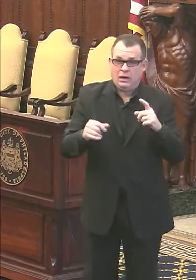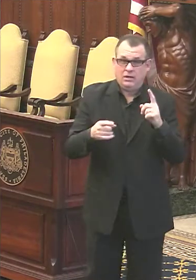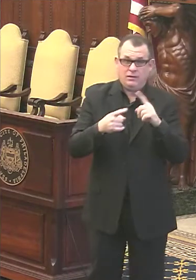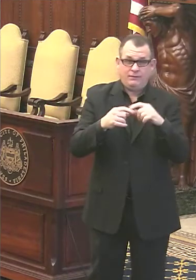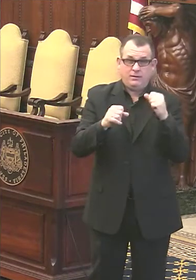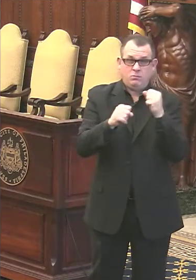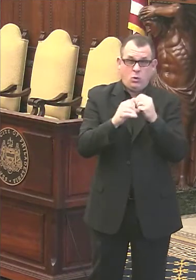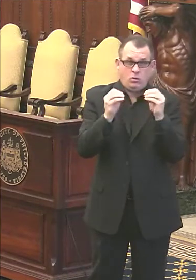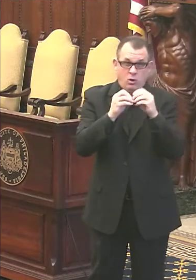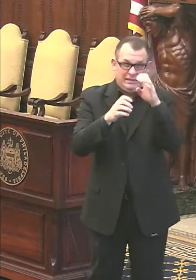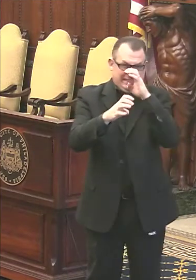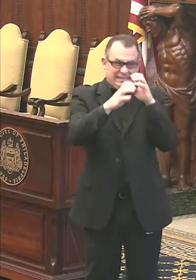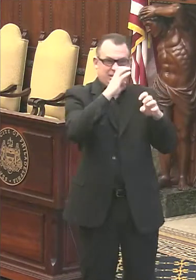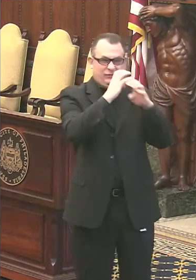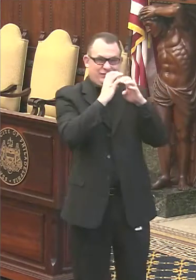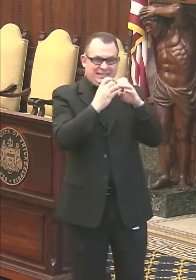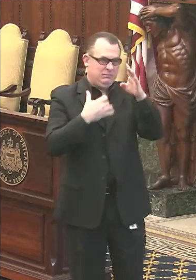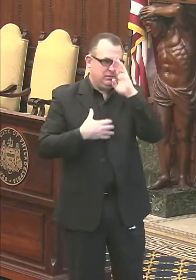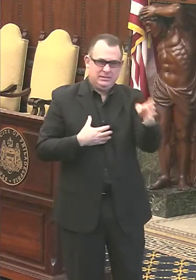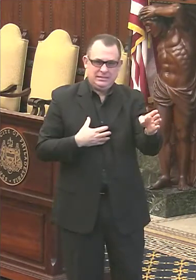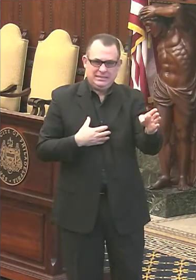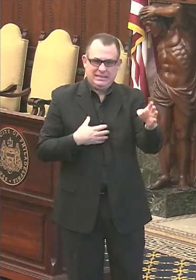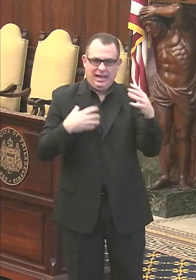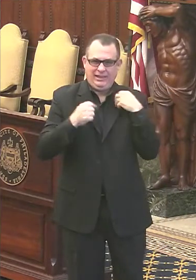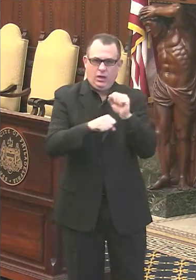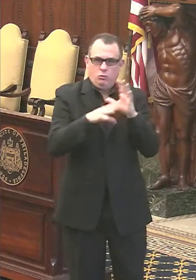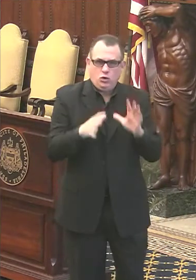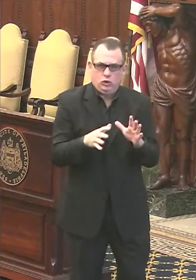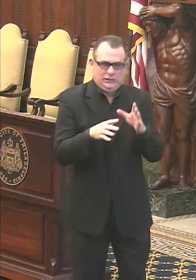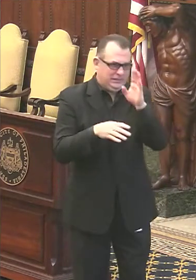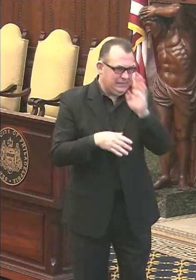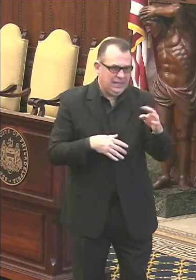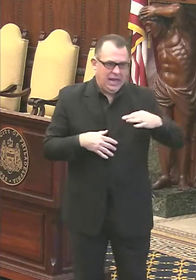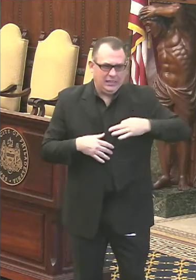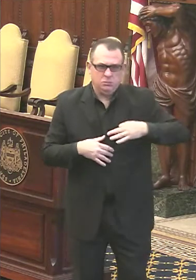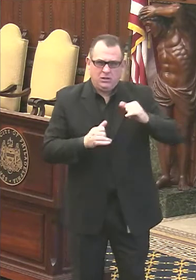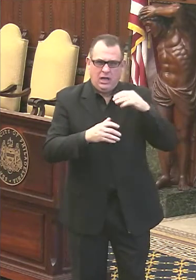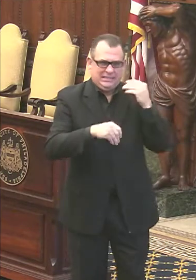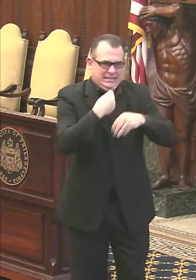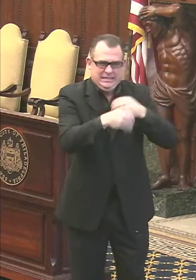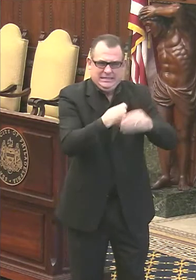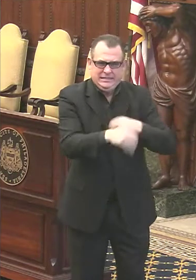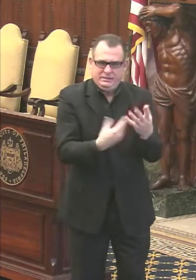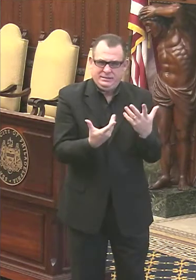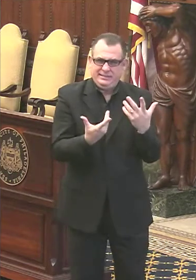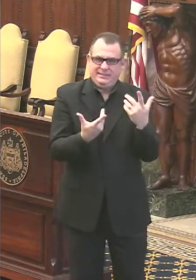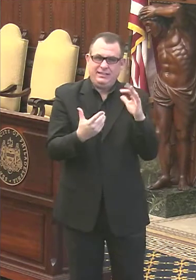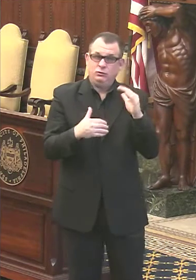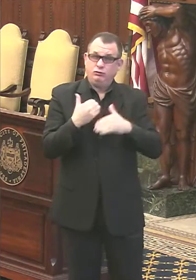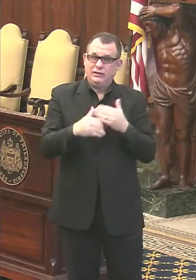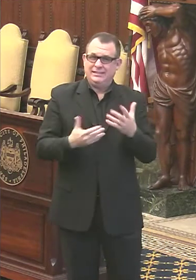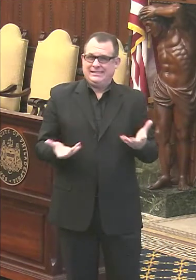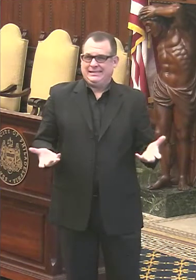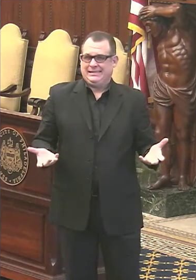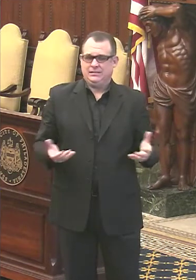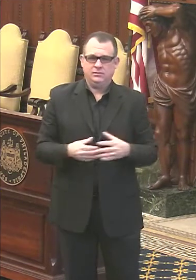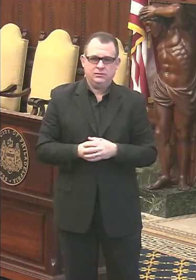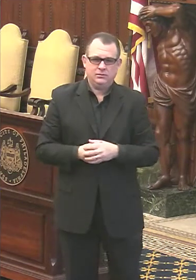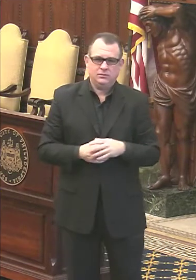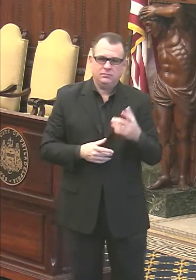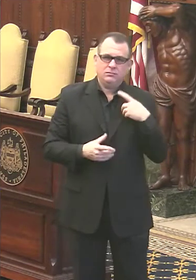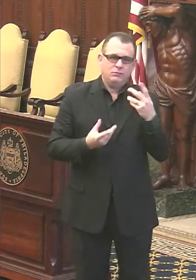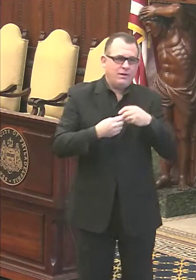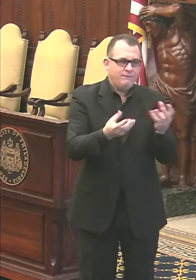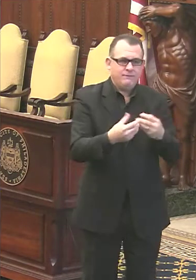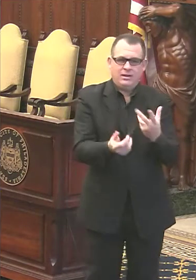that we're certain that every single person was up, that was vaccinated was eligible, then we would greatly slow down the process. And we also have an interest in getting the vaccine as quickly